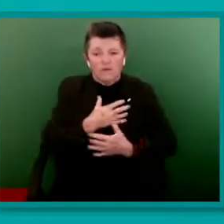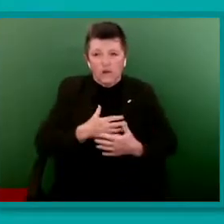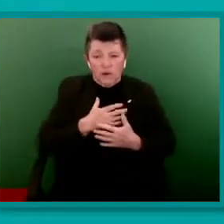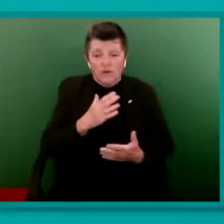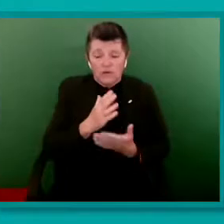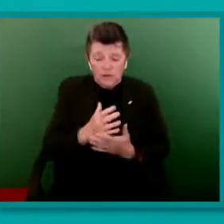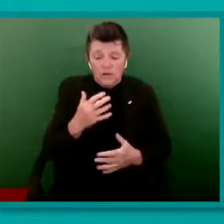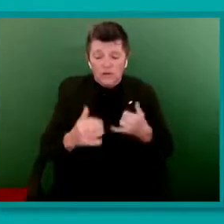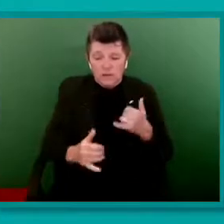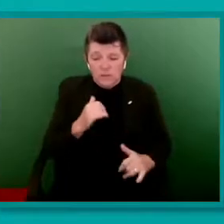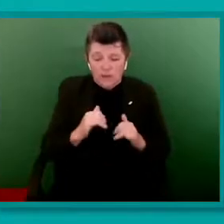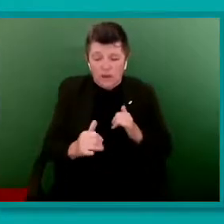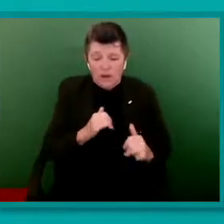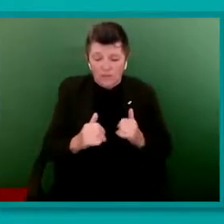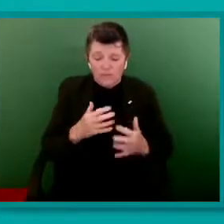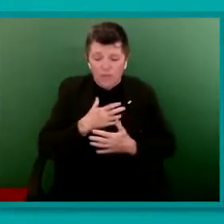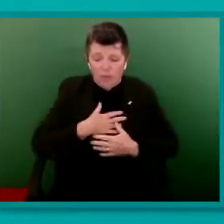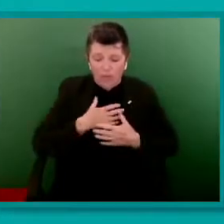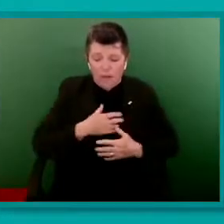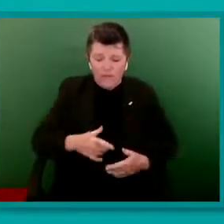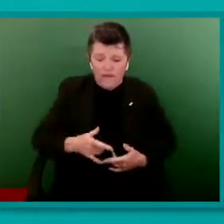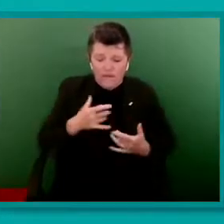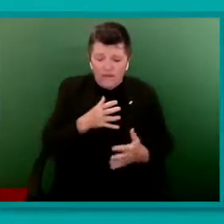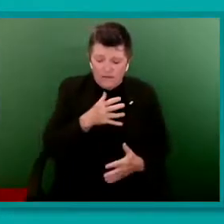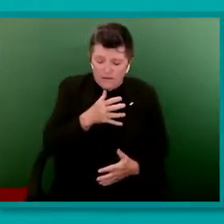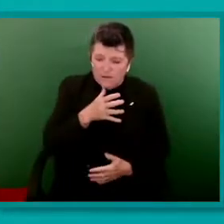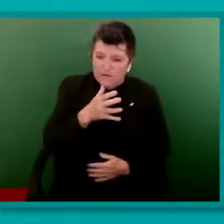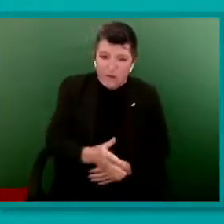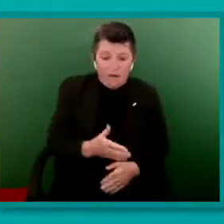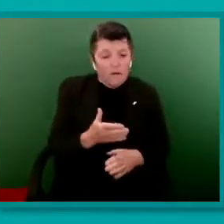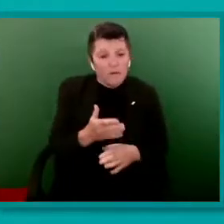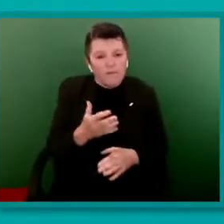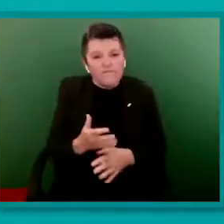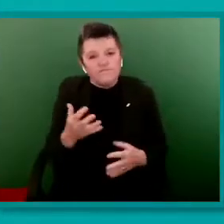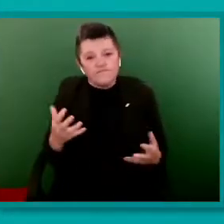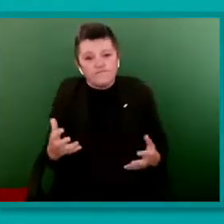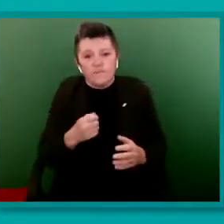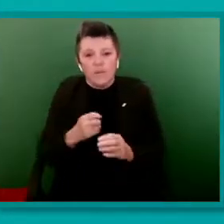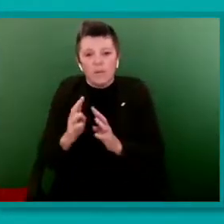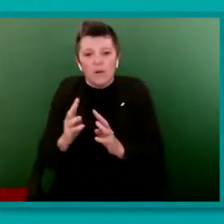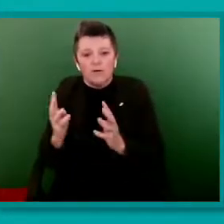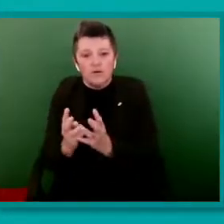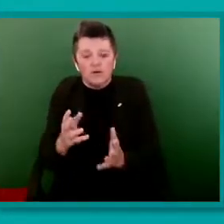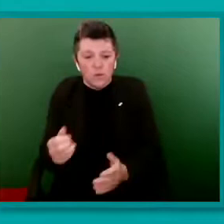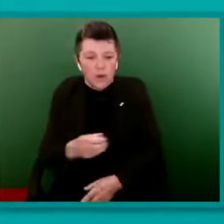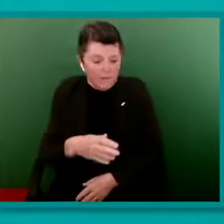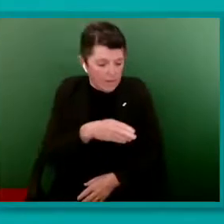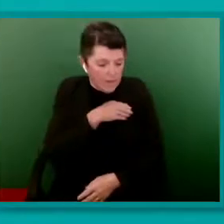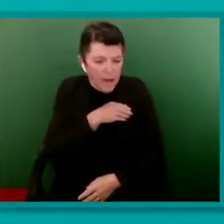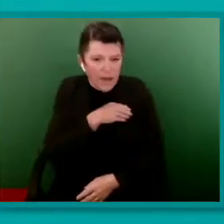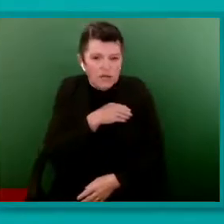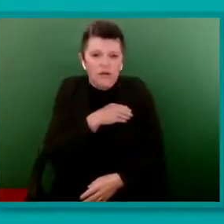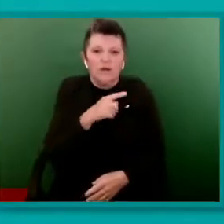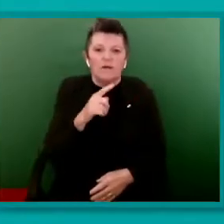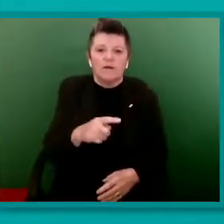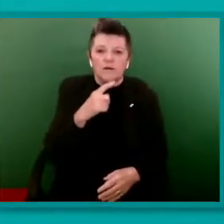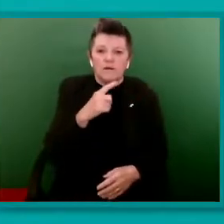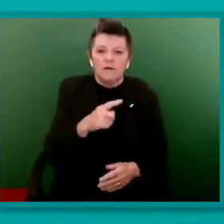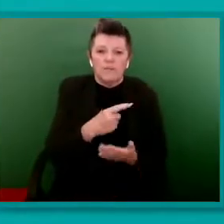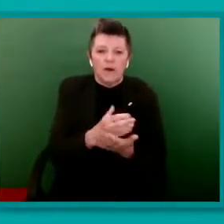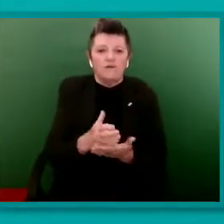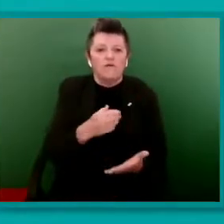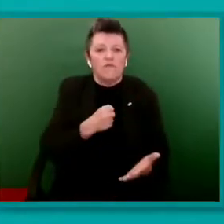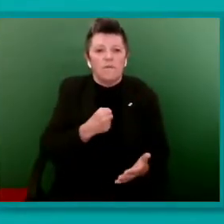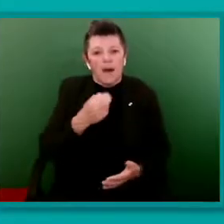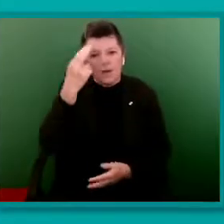literally sick at work. At my trust, we wear badges that are part of the My Name Is campaign. My